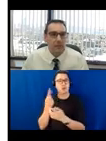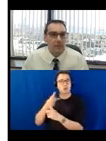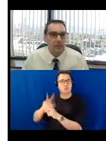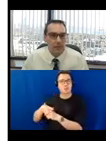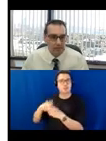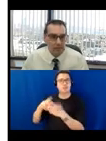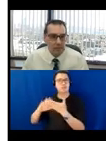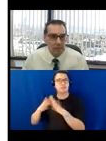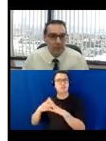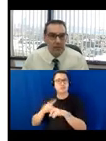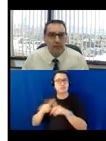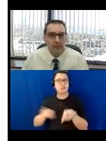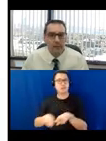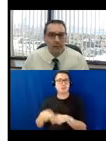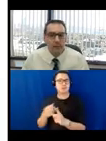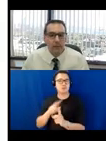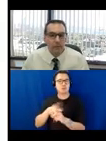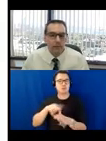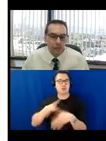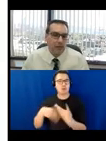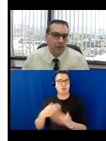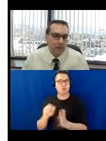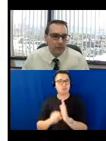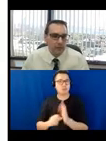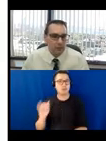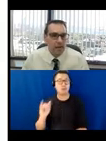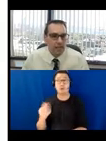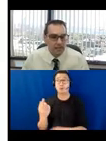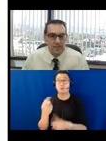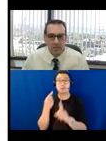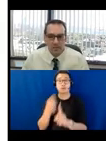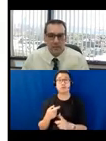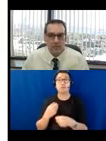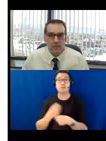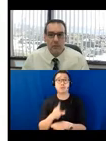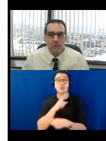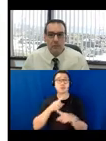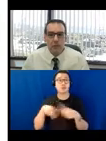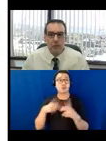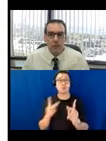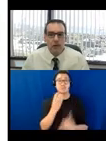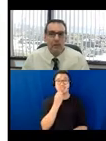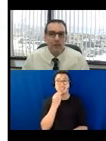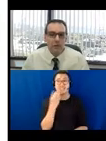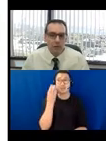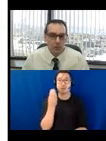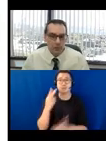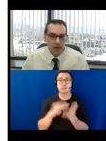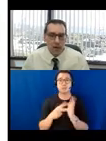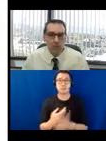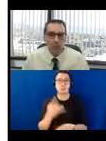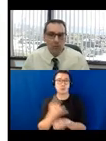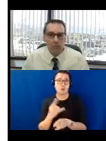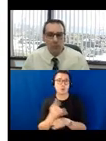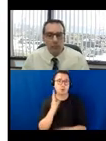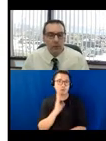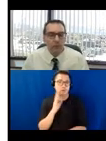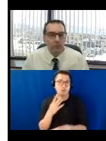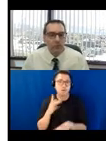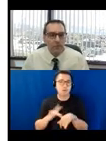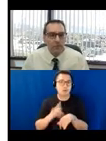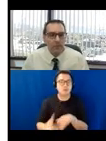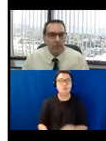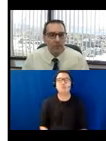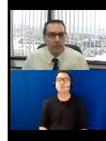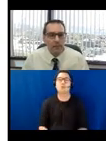state level as well, to ensure that outdoor dining is accessible. So whatever their controls are, we would want